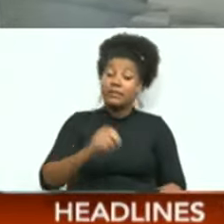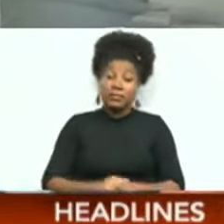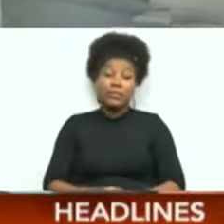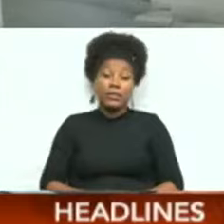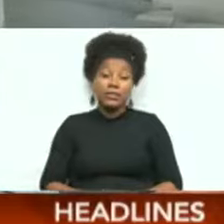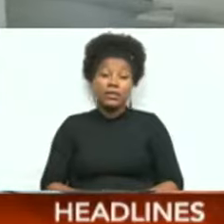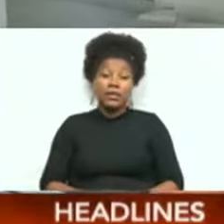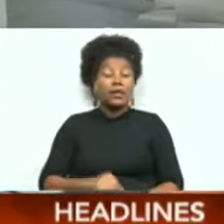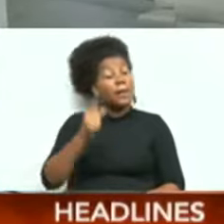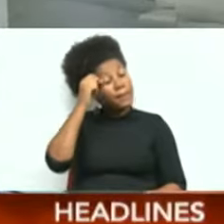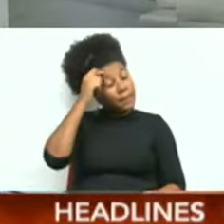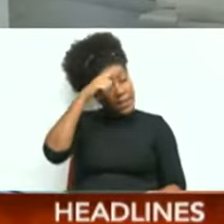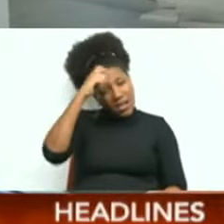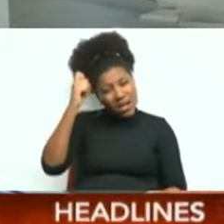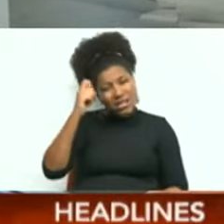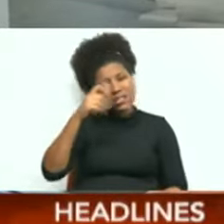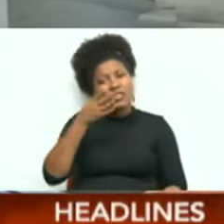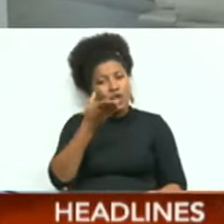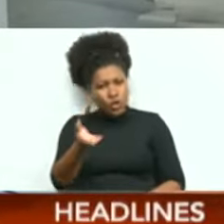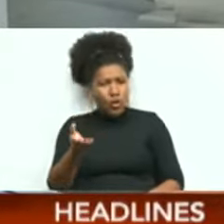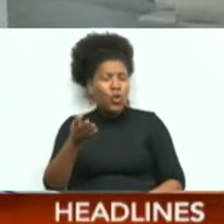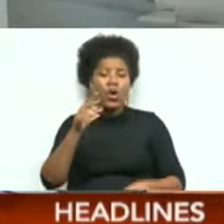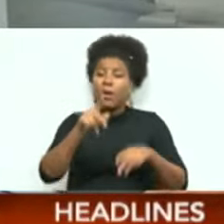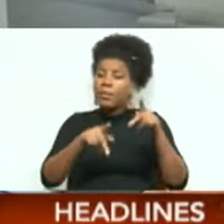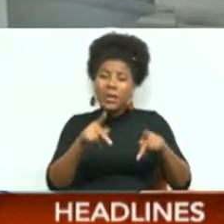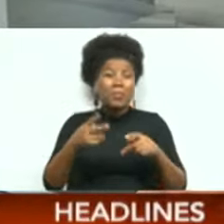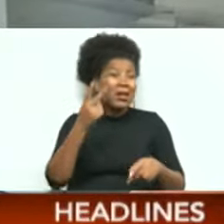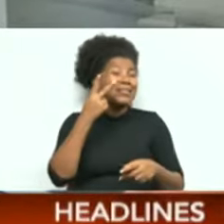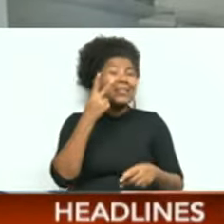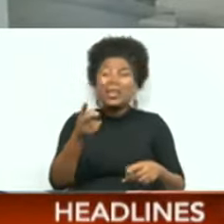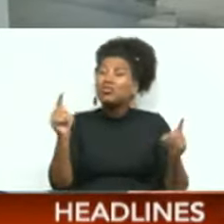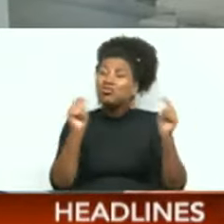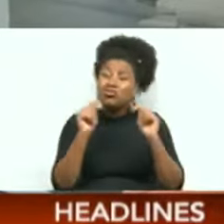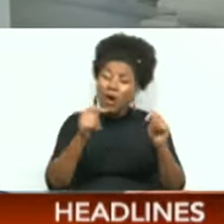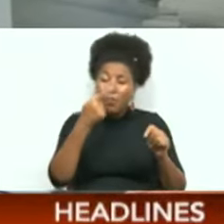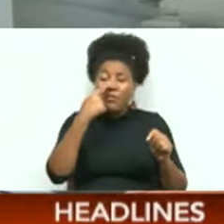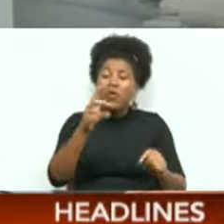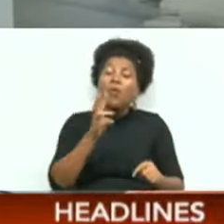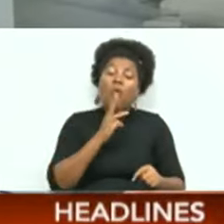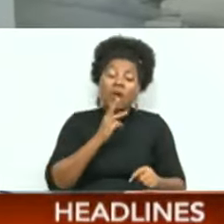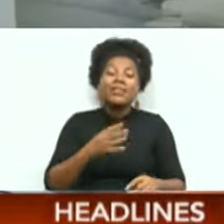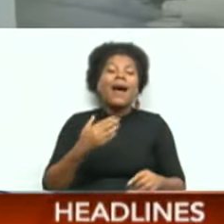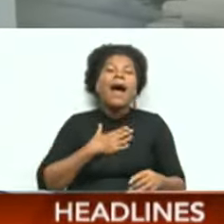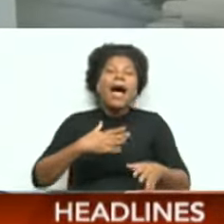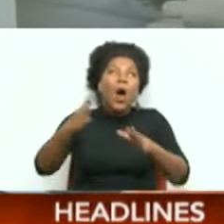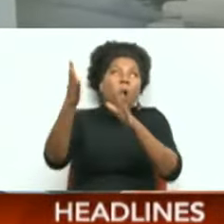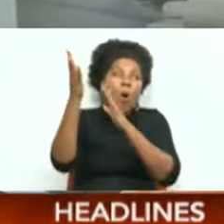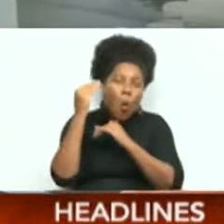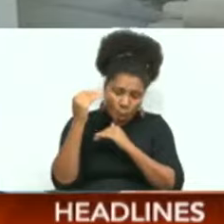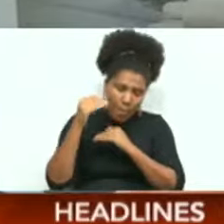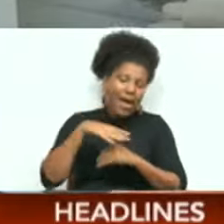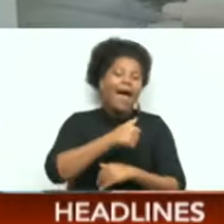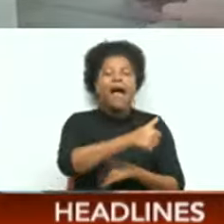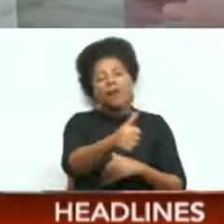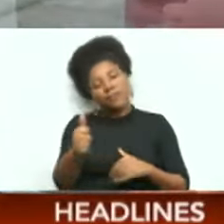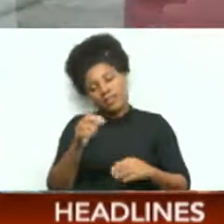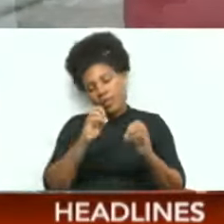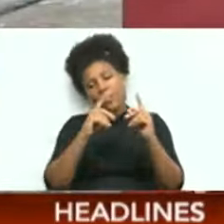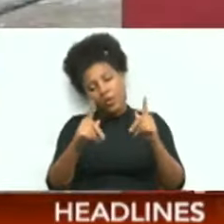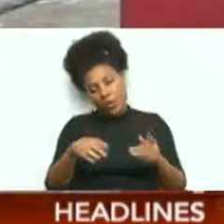Yes, because, you know, people are already seeing trouble for water. And I hope, I hope everything will be okay as we do.